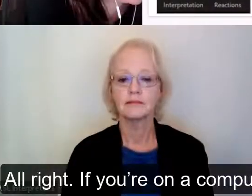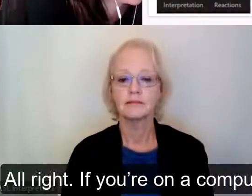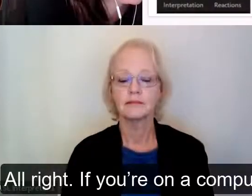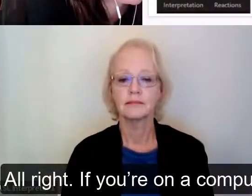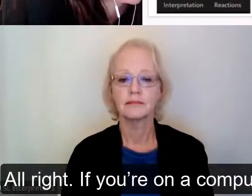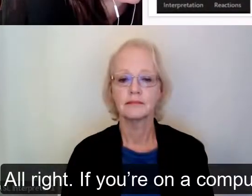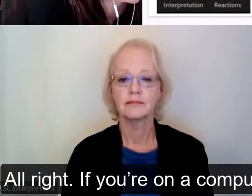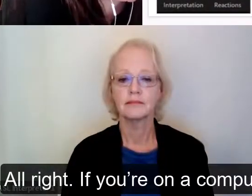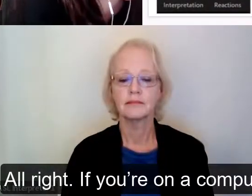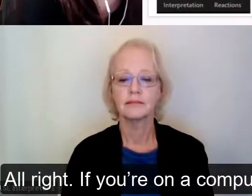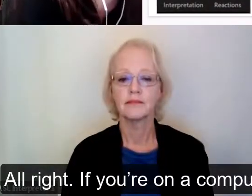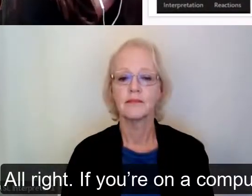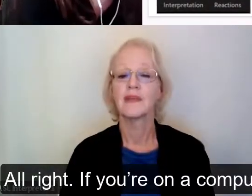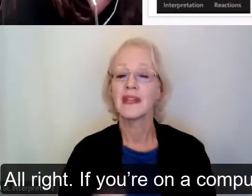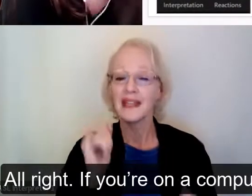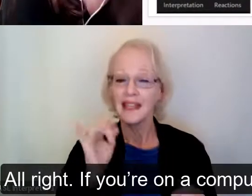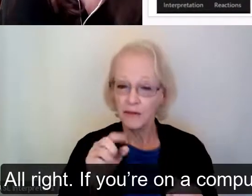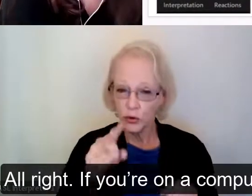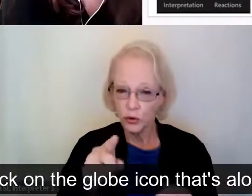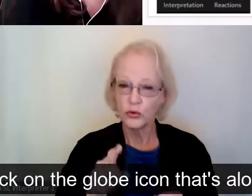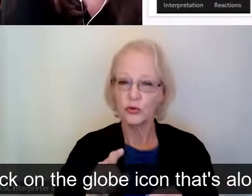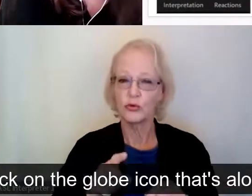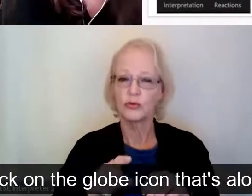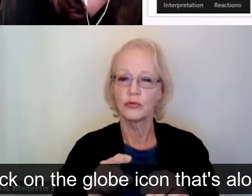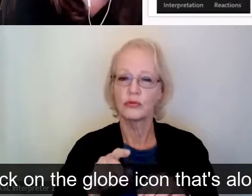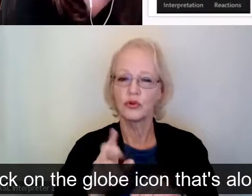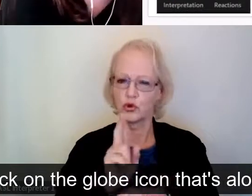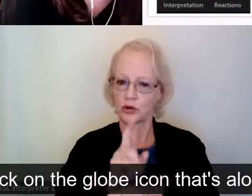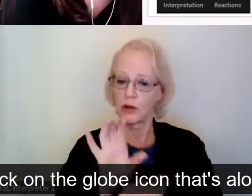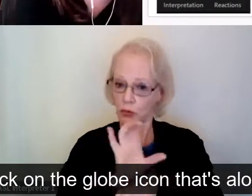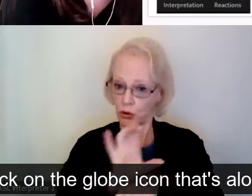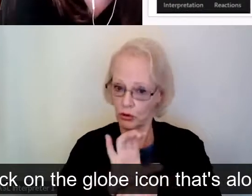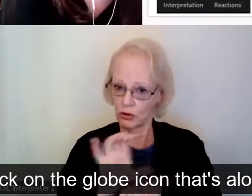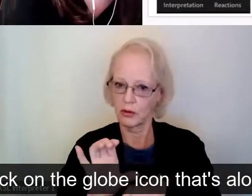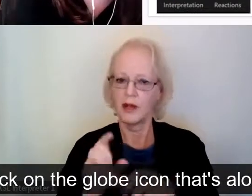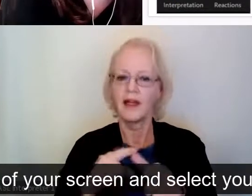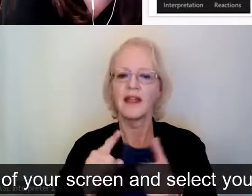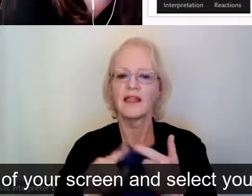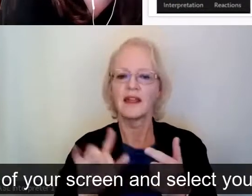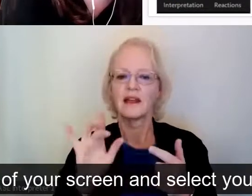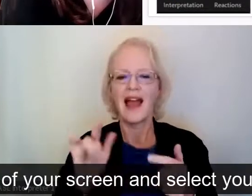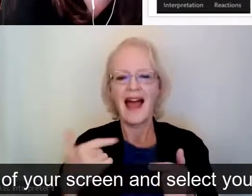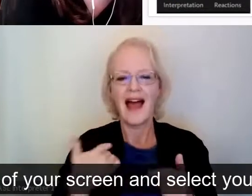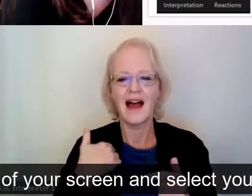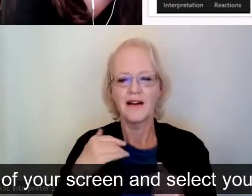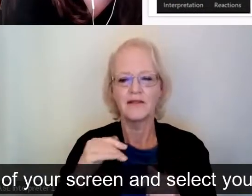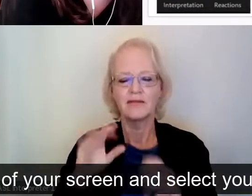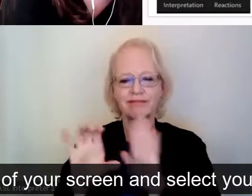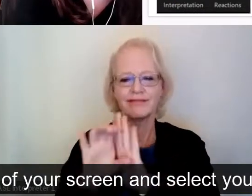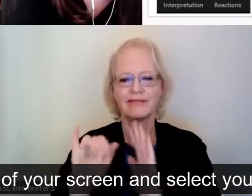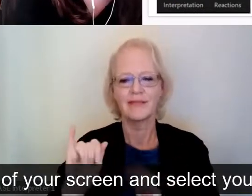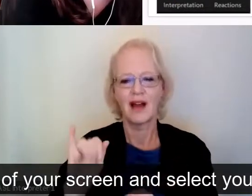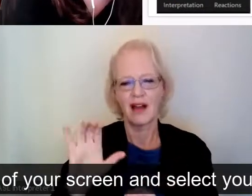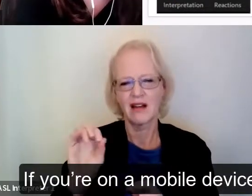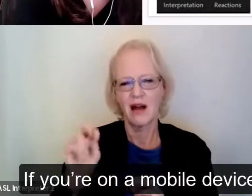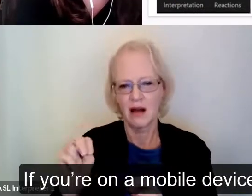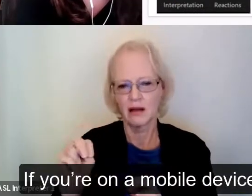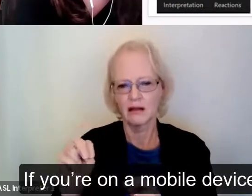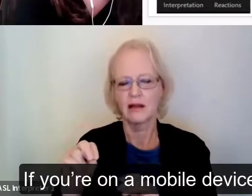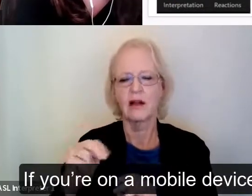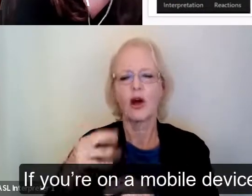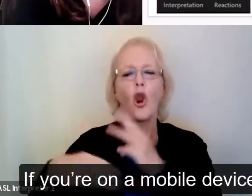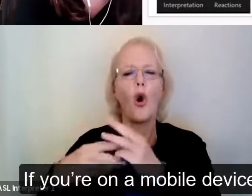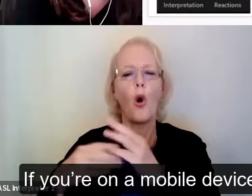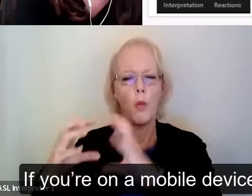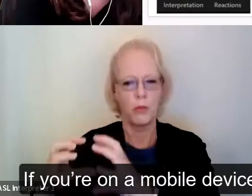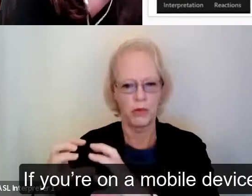Alright, if you are on a computer, click on the globe icon along the bottom of your screen and select your language. If you are